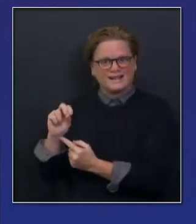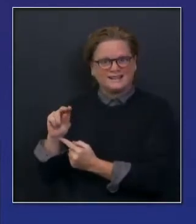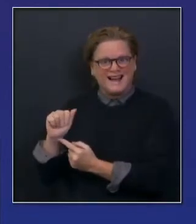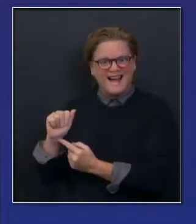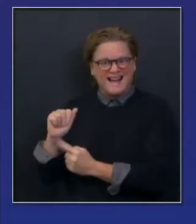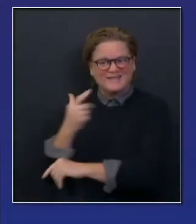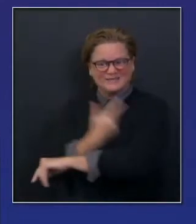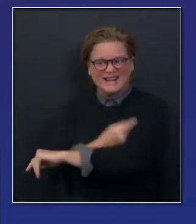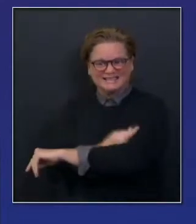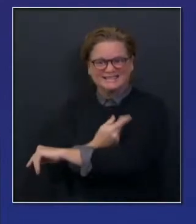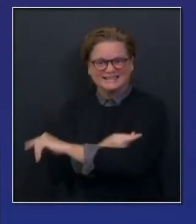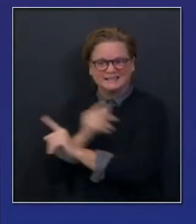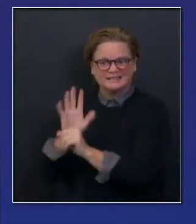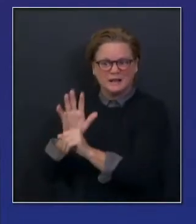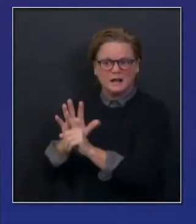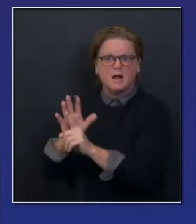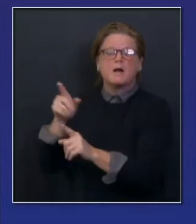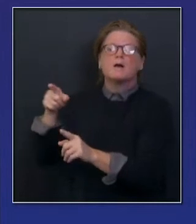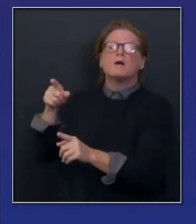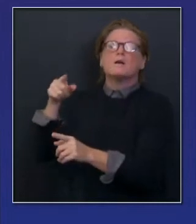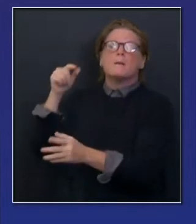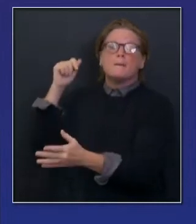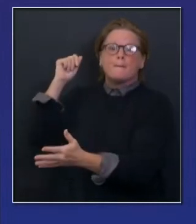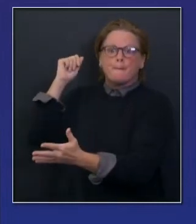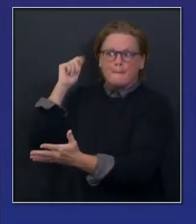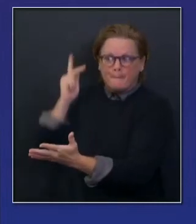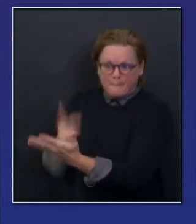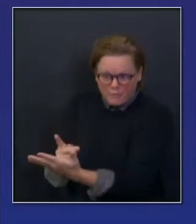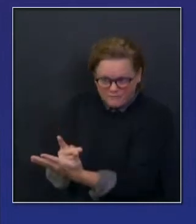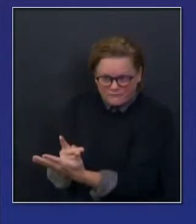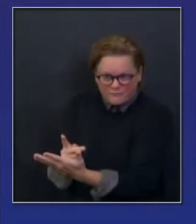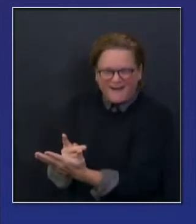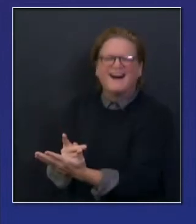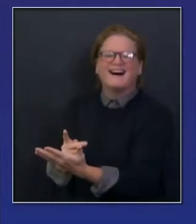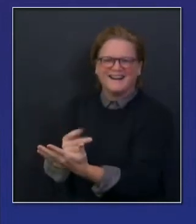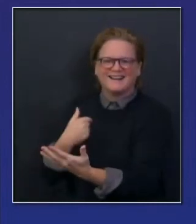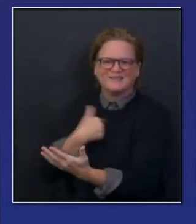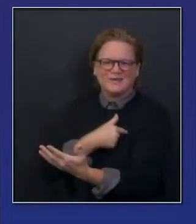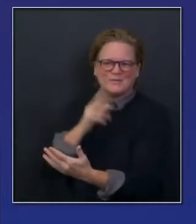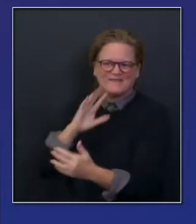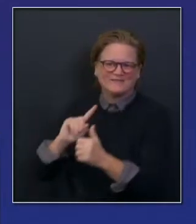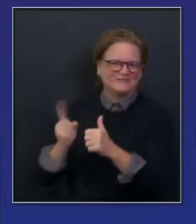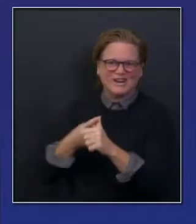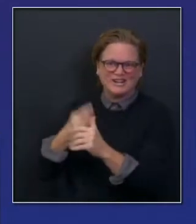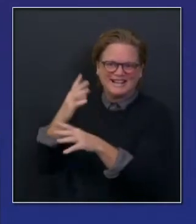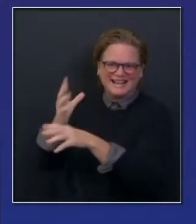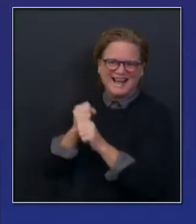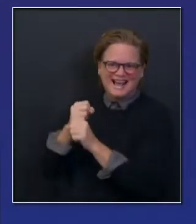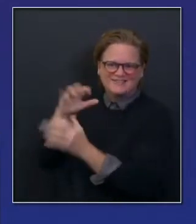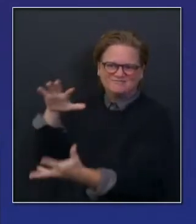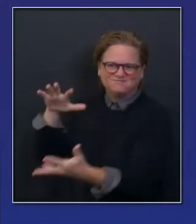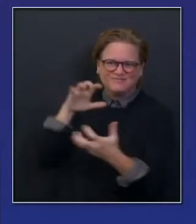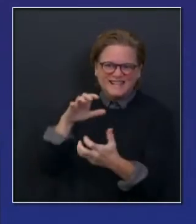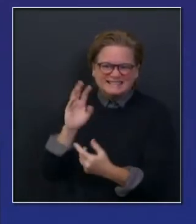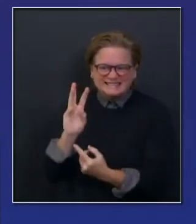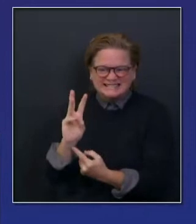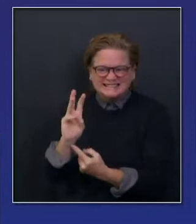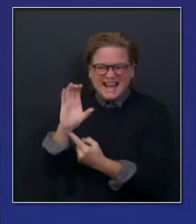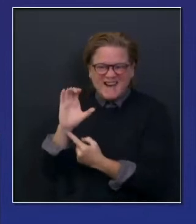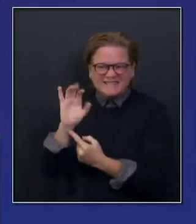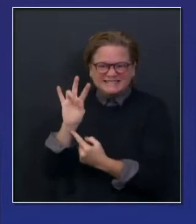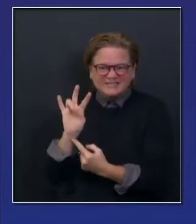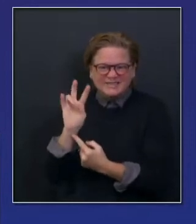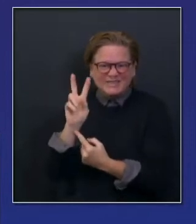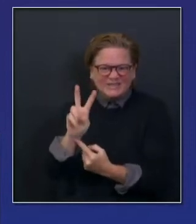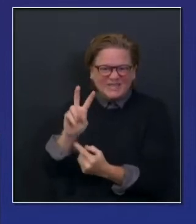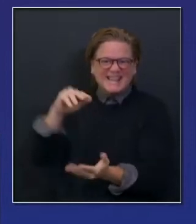receive as part of their first contribution on the vaccinations, 672,000 doses. So you